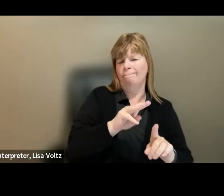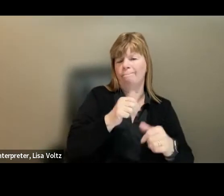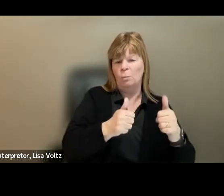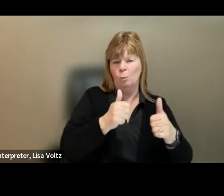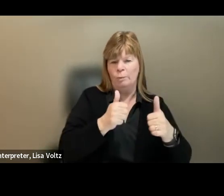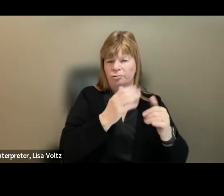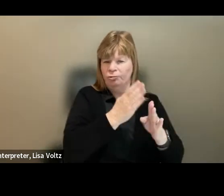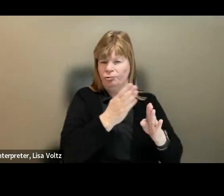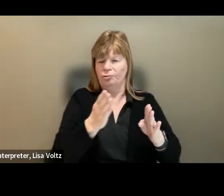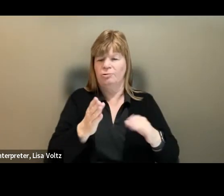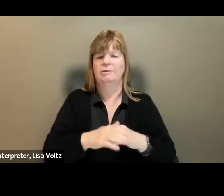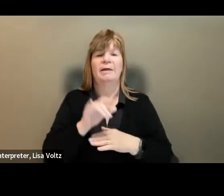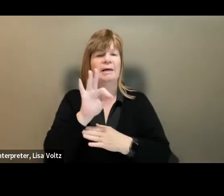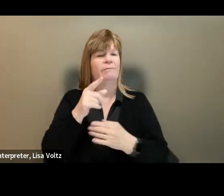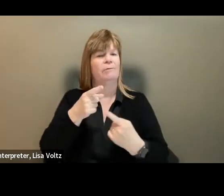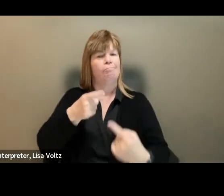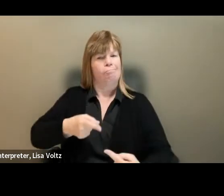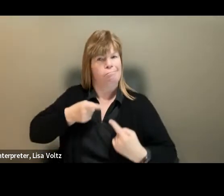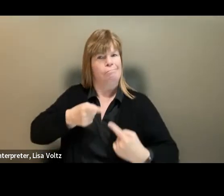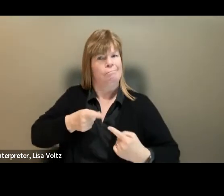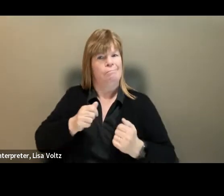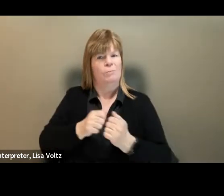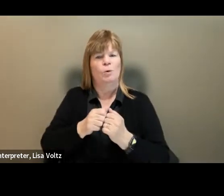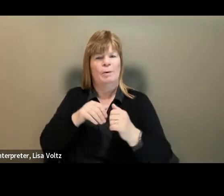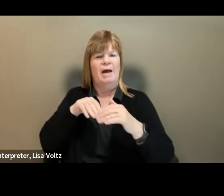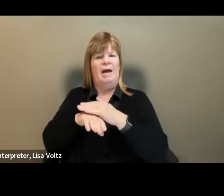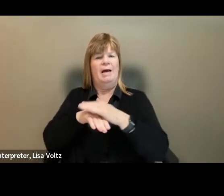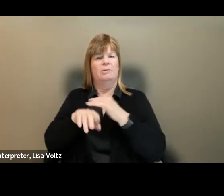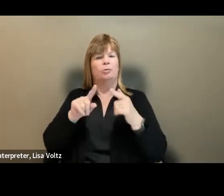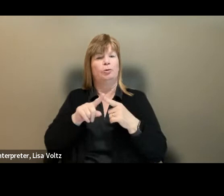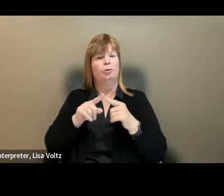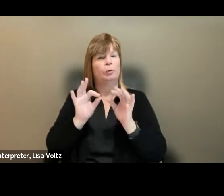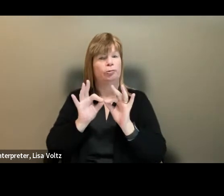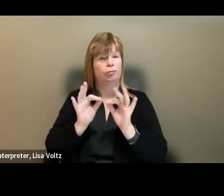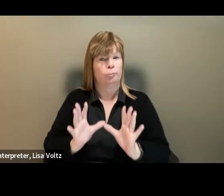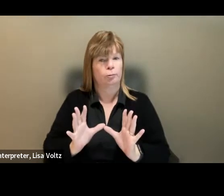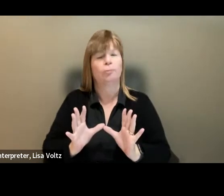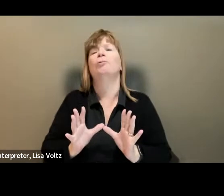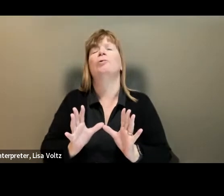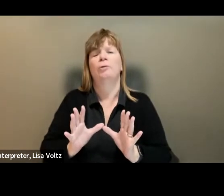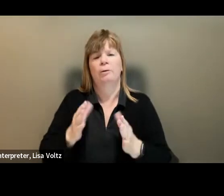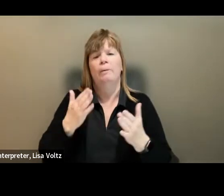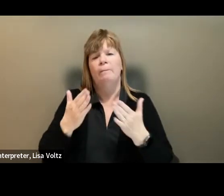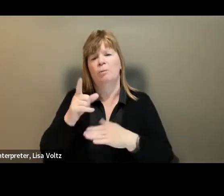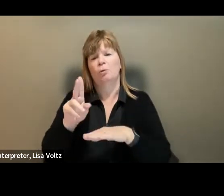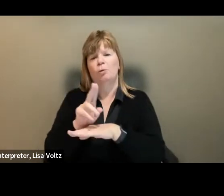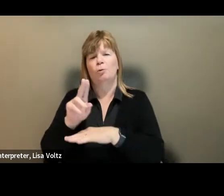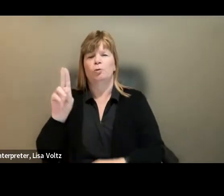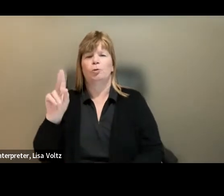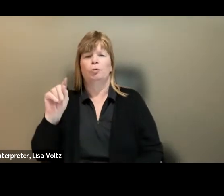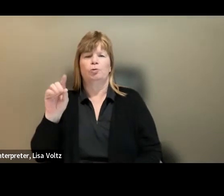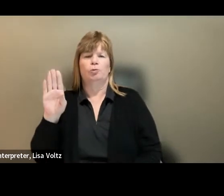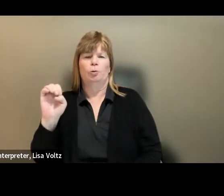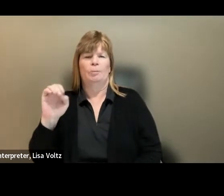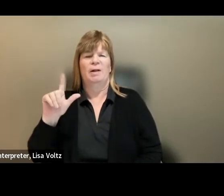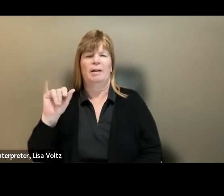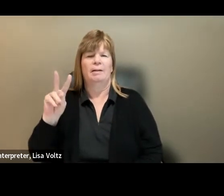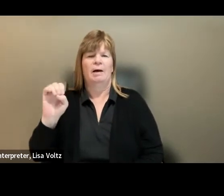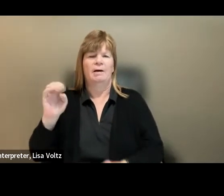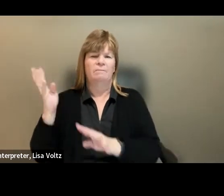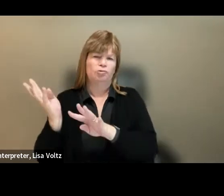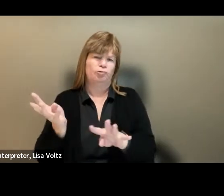difficulty in accessing the ASL interpretation, you may try the YouTube live stream for this presentation.